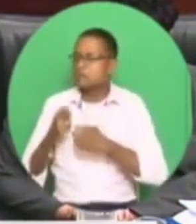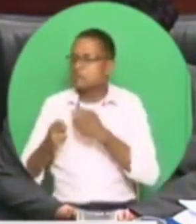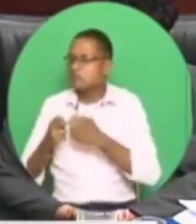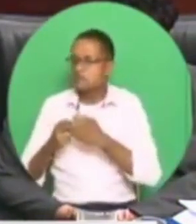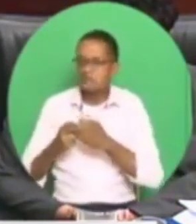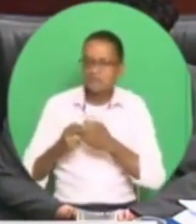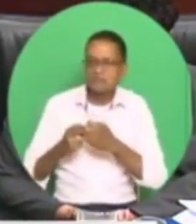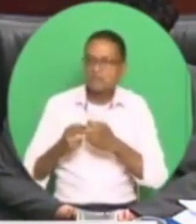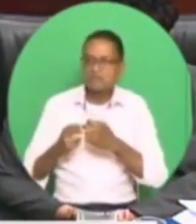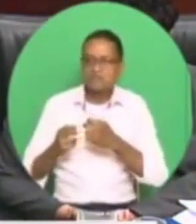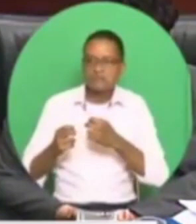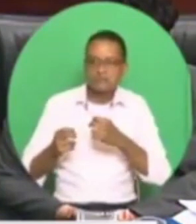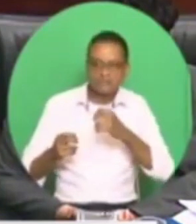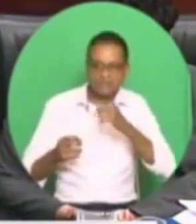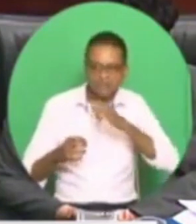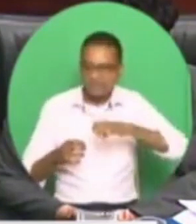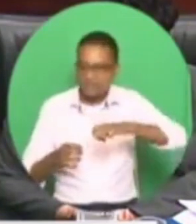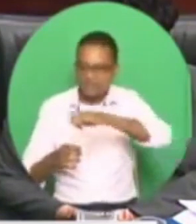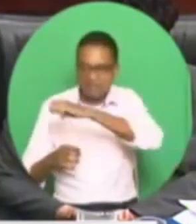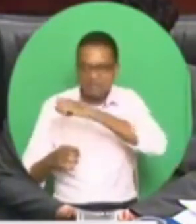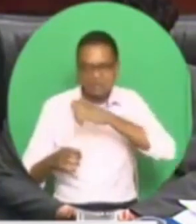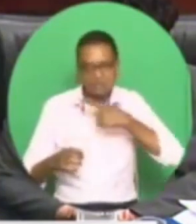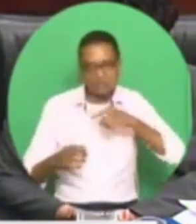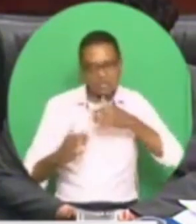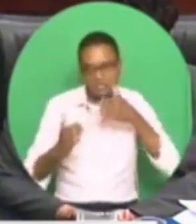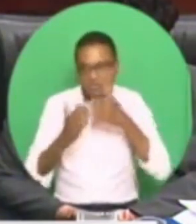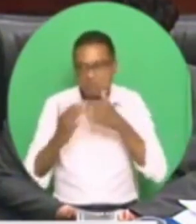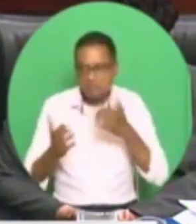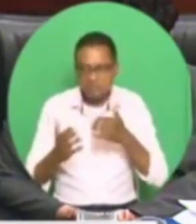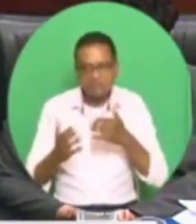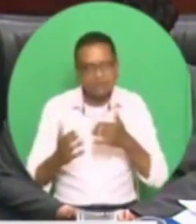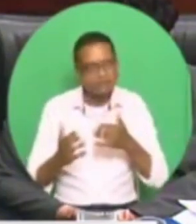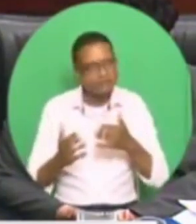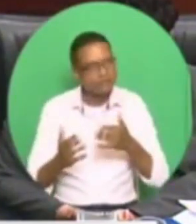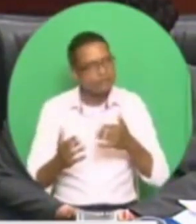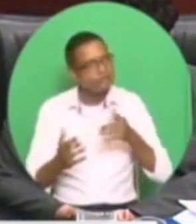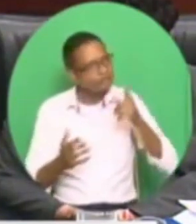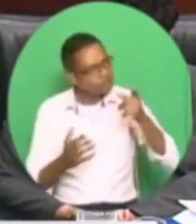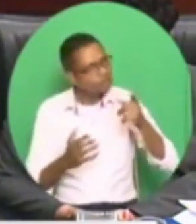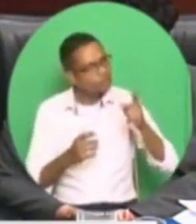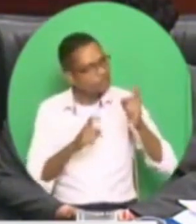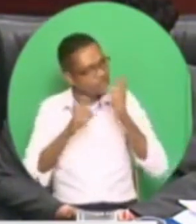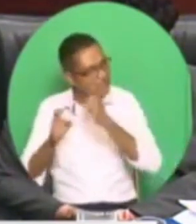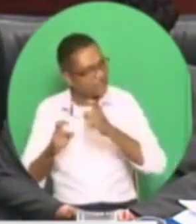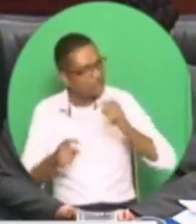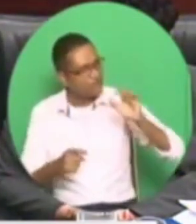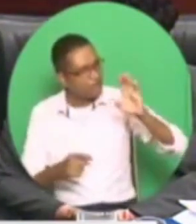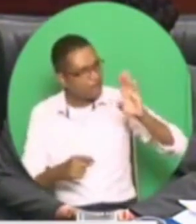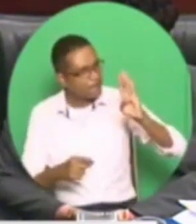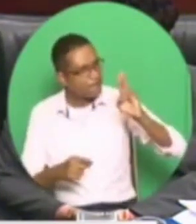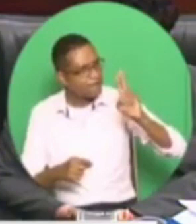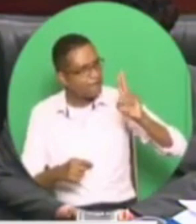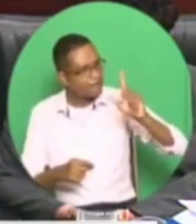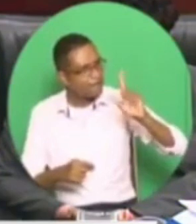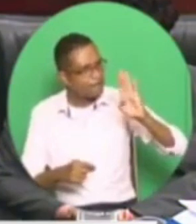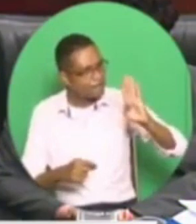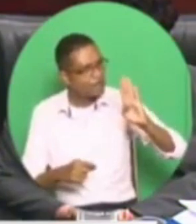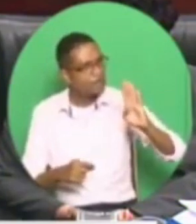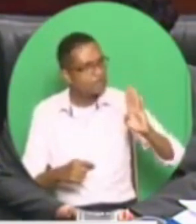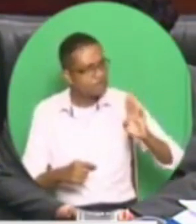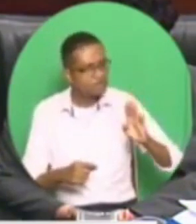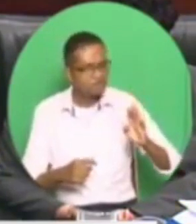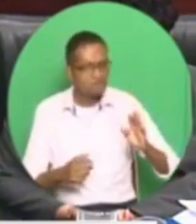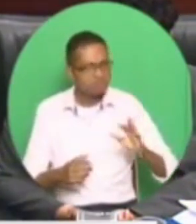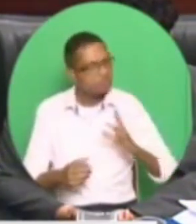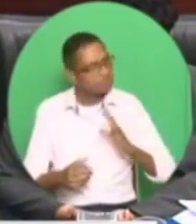Giving bulbs to people, in principle, is not bad because you want to save energy and so on. But that is a matter for ministry, division in a ministry,